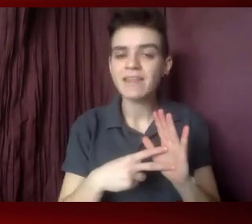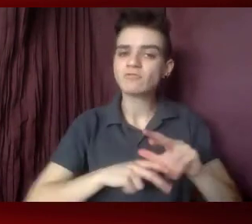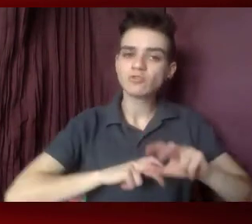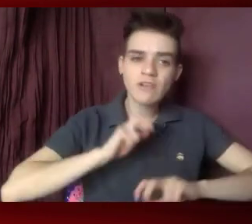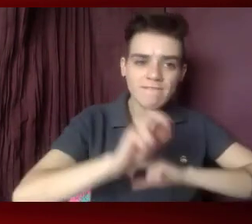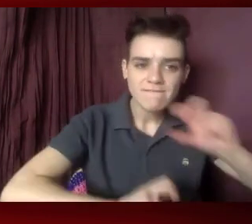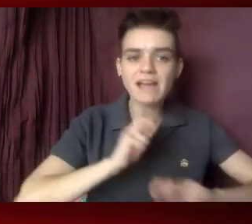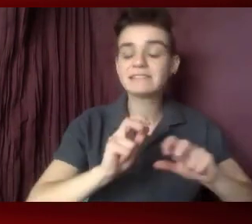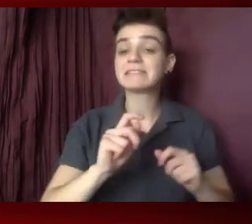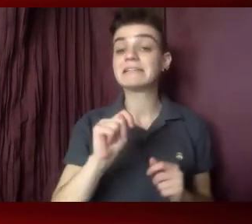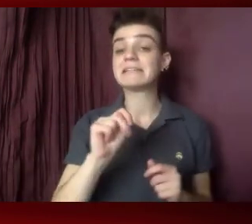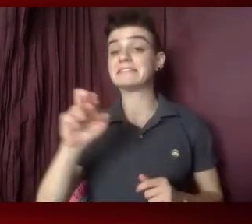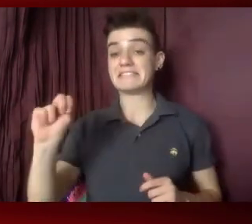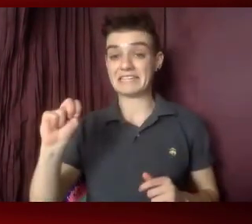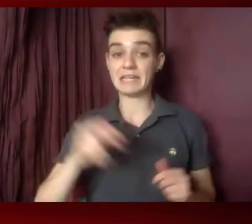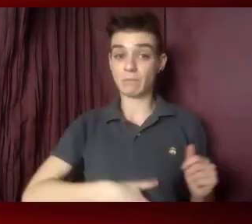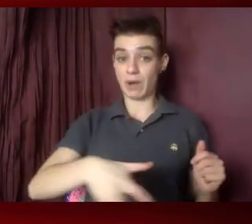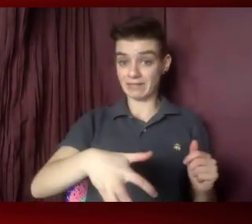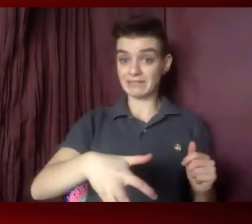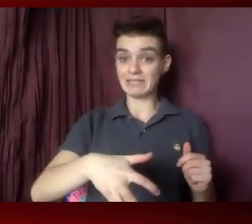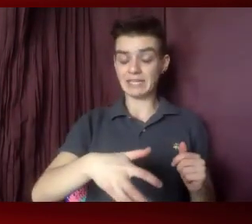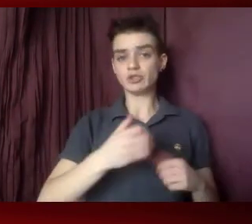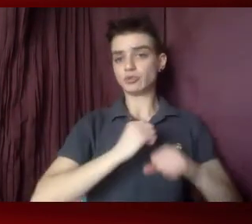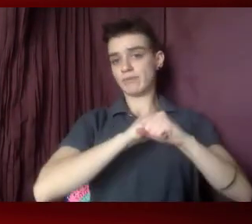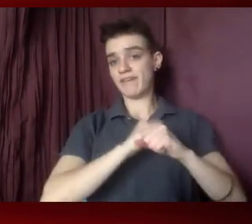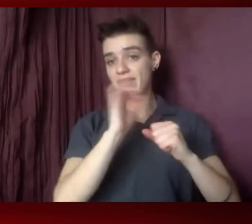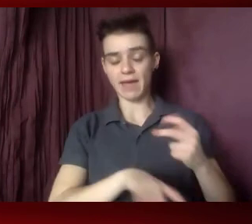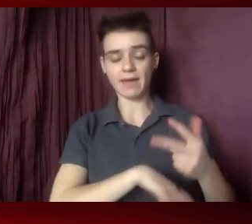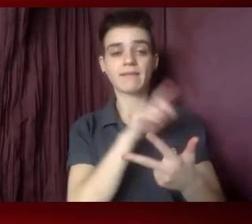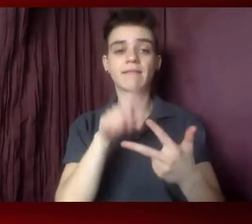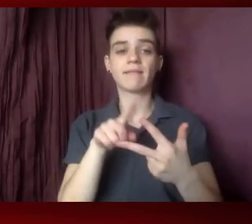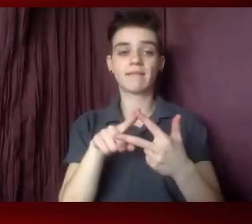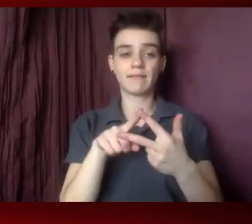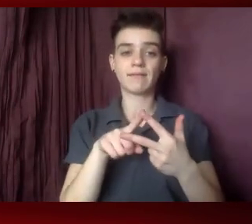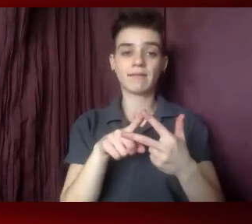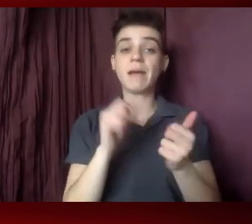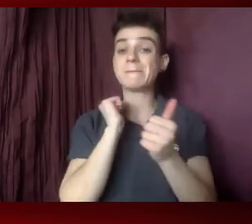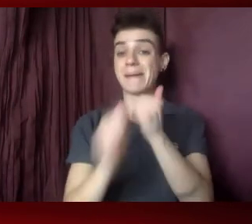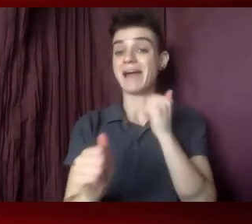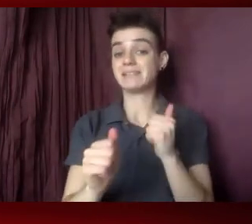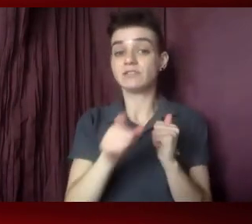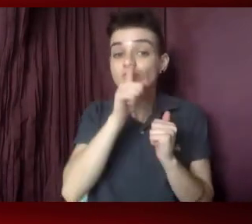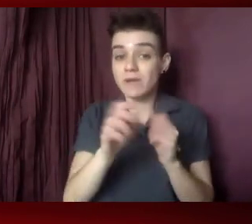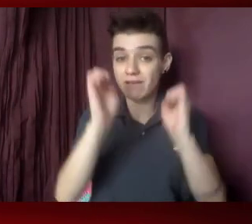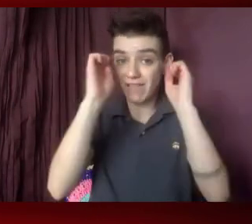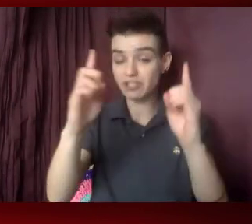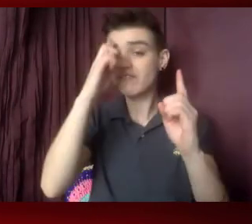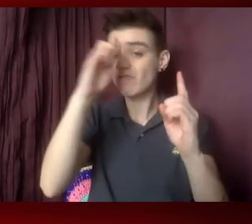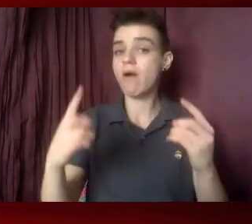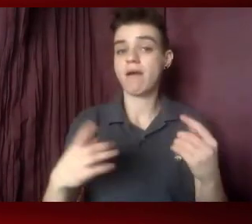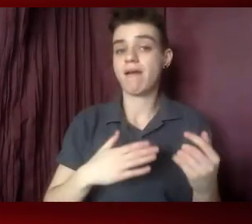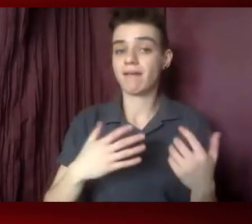pregnancy prevention program to prevent teen pregnancies. We're talking past the Real Education for Healthy Youth Act,